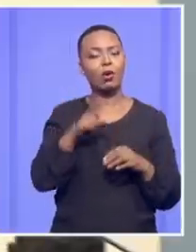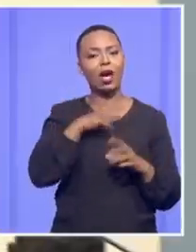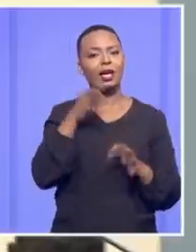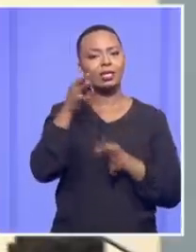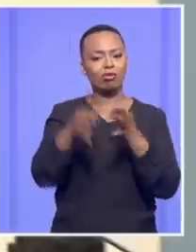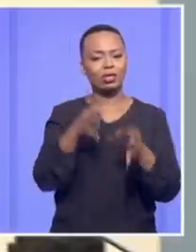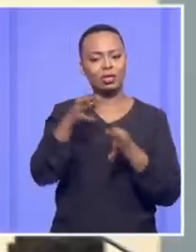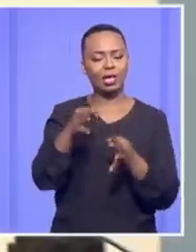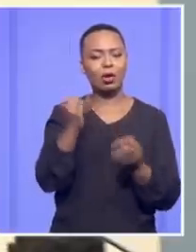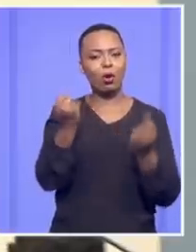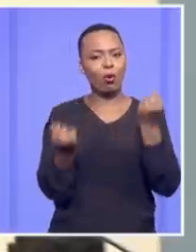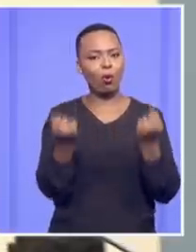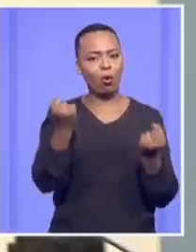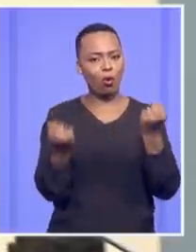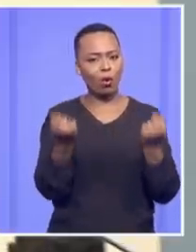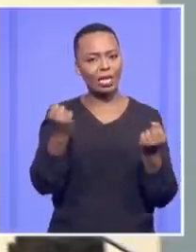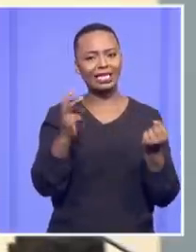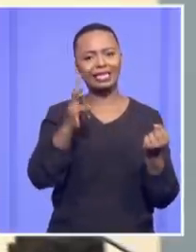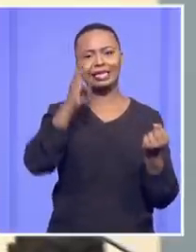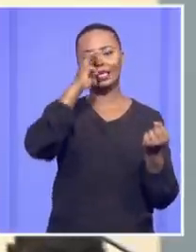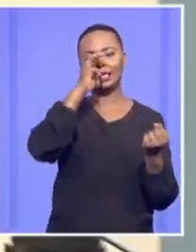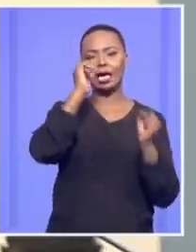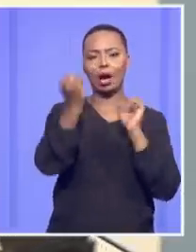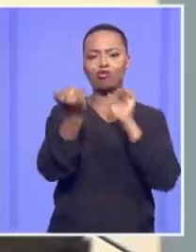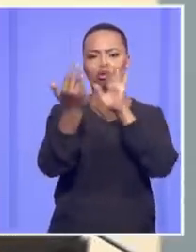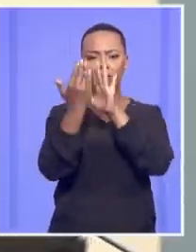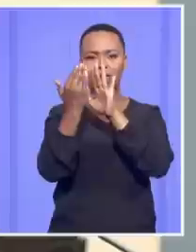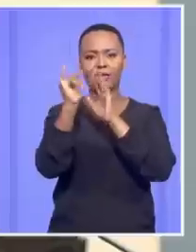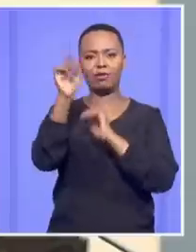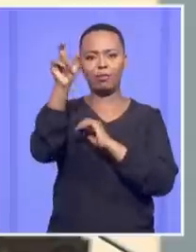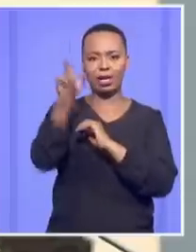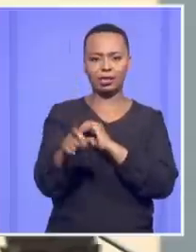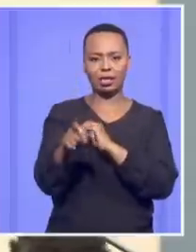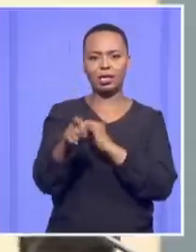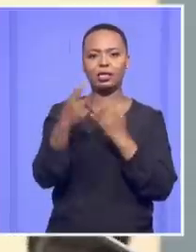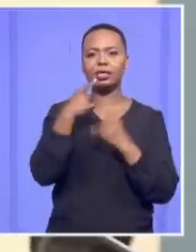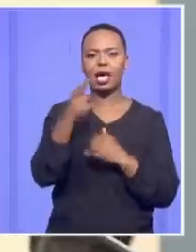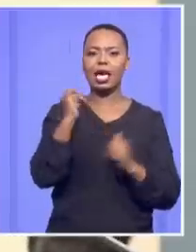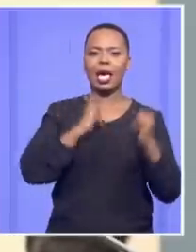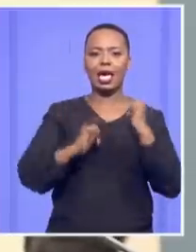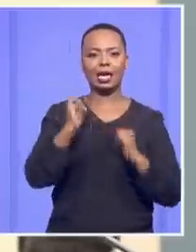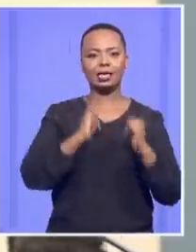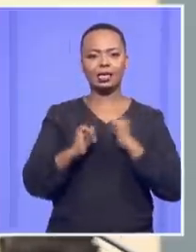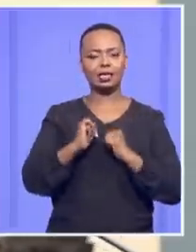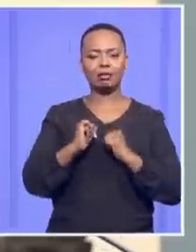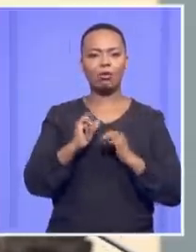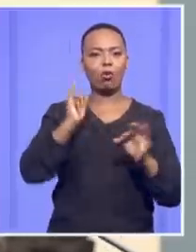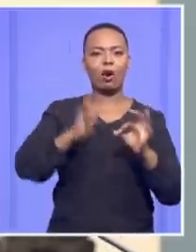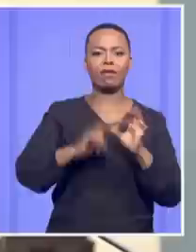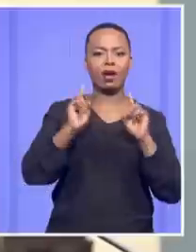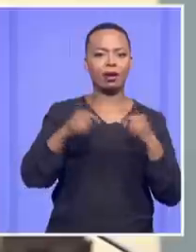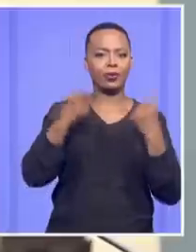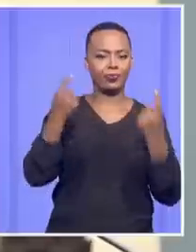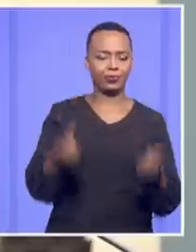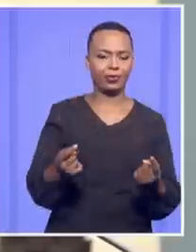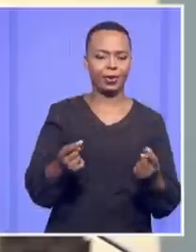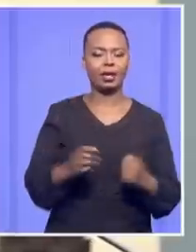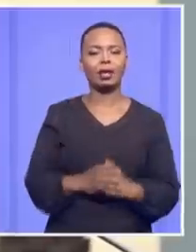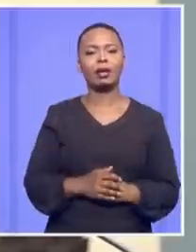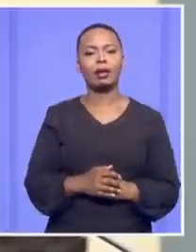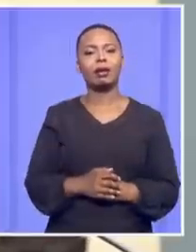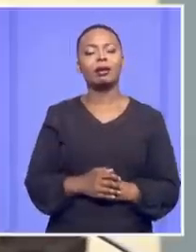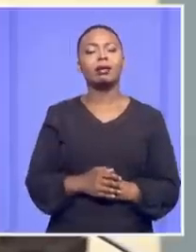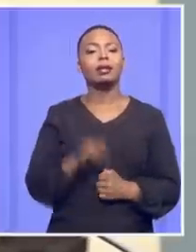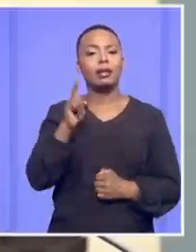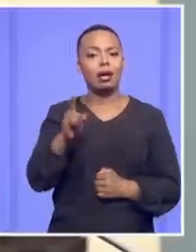is that our courts take a very strict approach to someone being disqualified from acting, and we would urge that too. If this